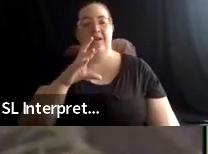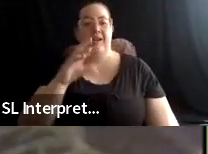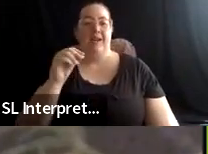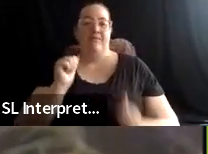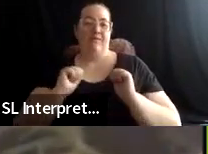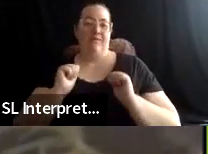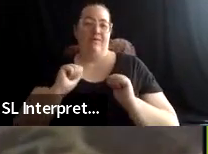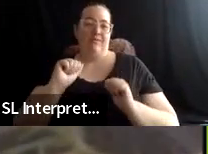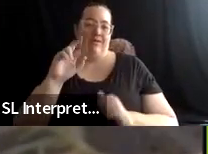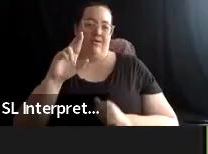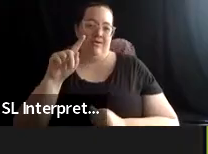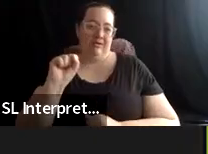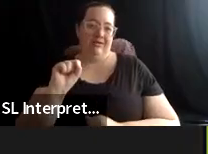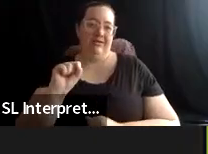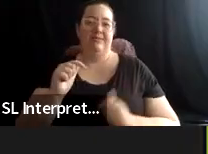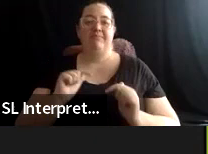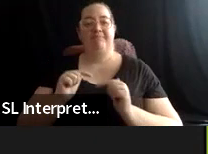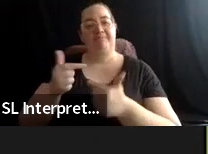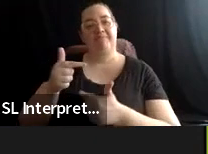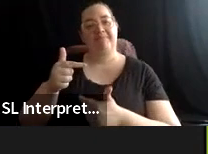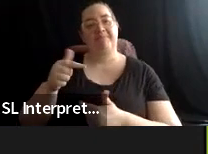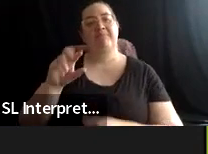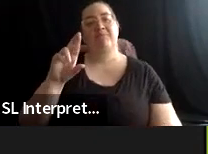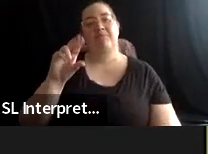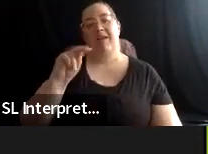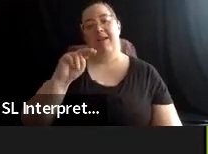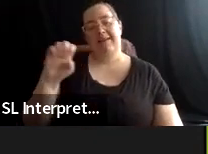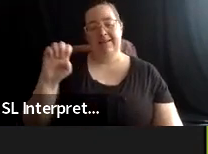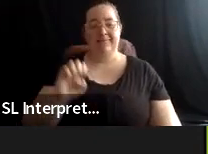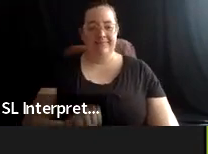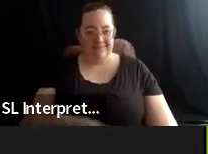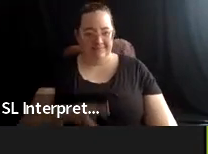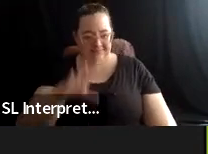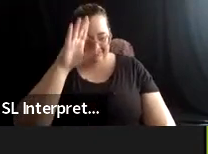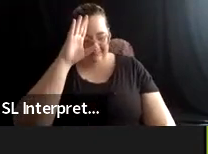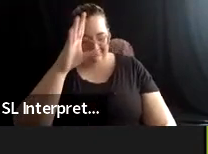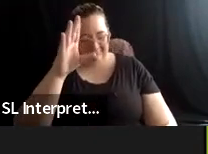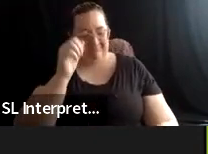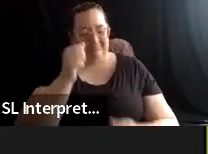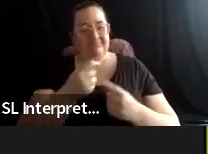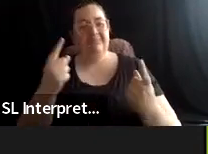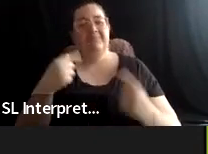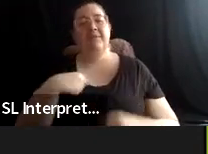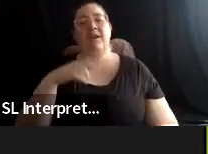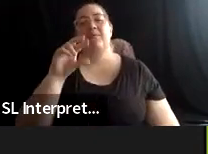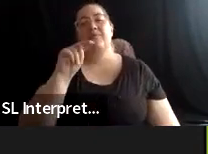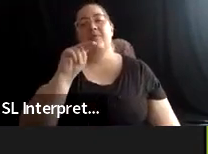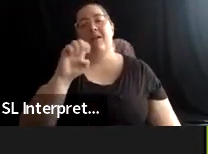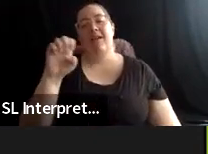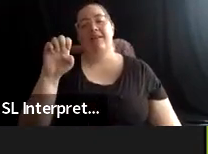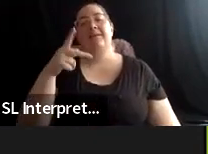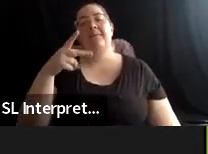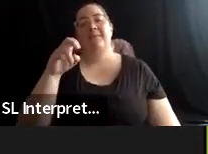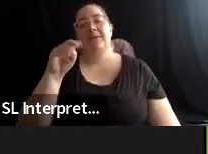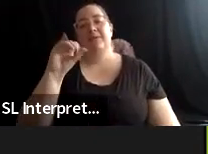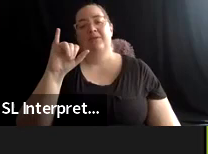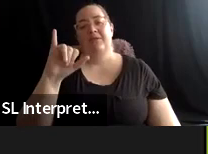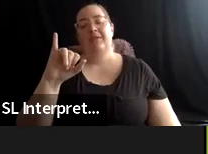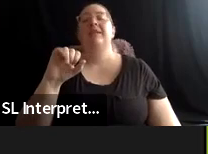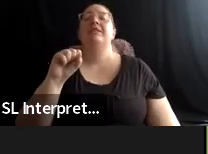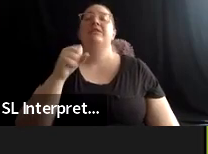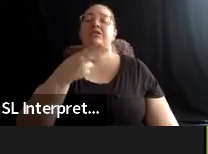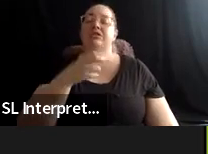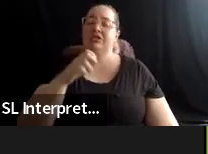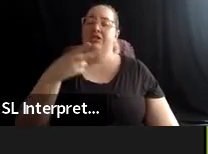to Ronnie. Yeah, everyone. My name is Ronnie Pinoy. She, hers. I am Laguna Pueblo in Cherokee.